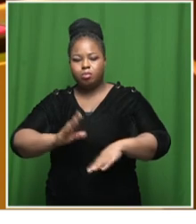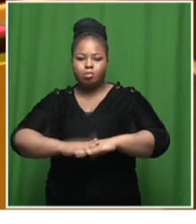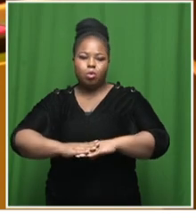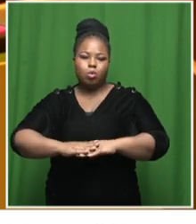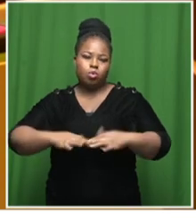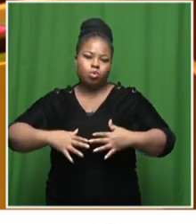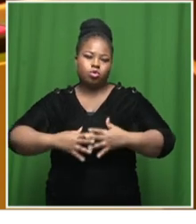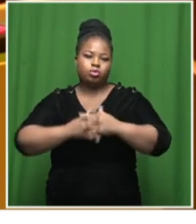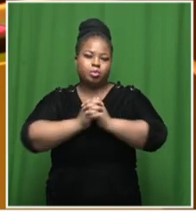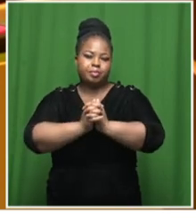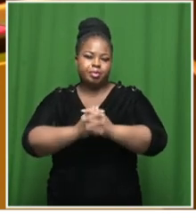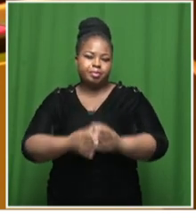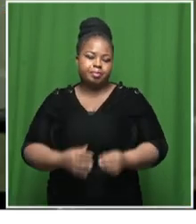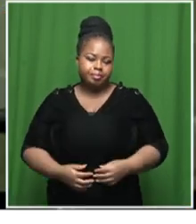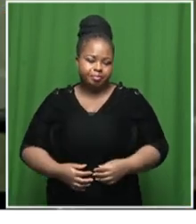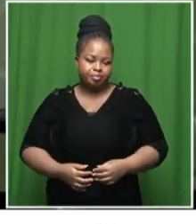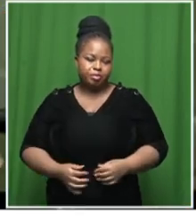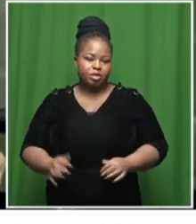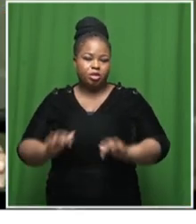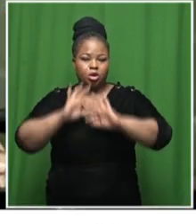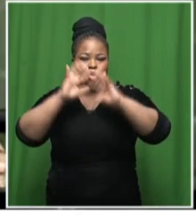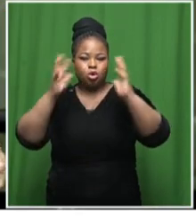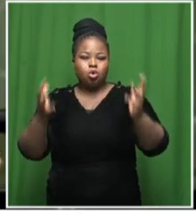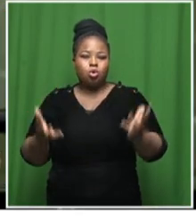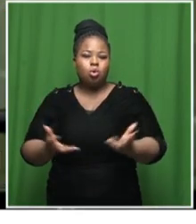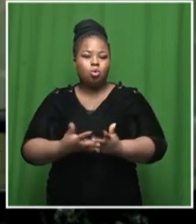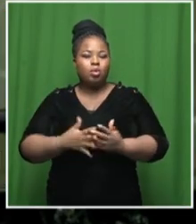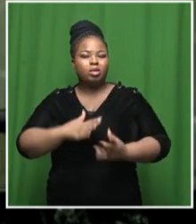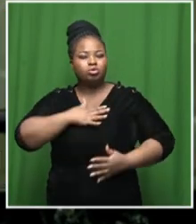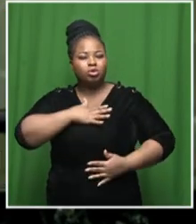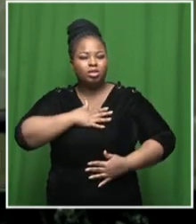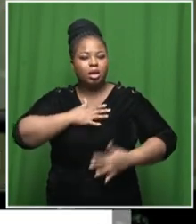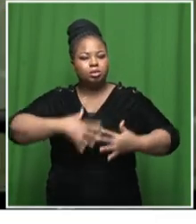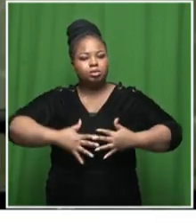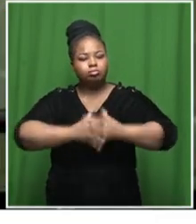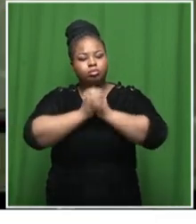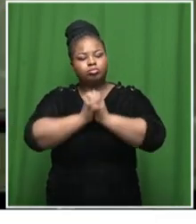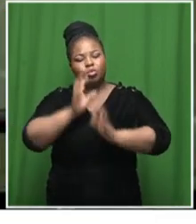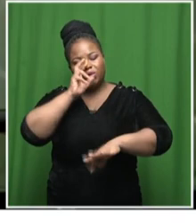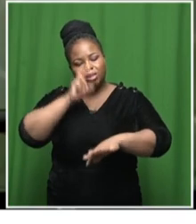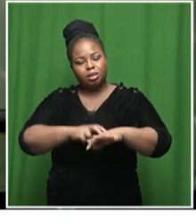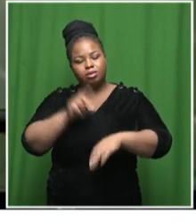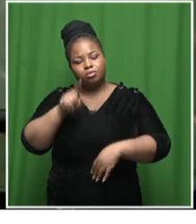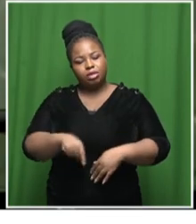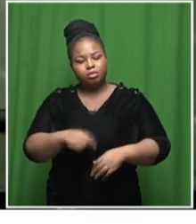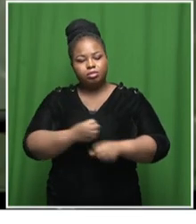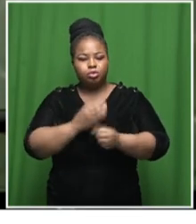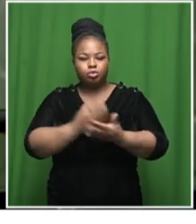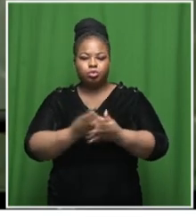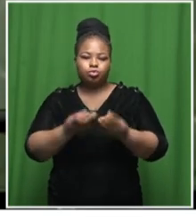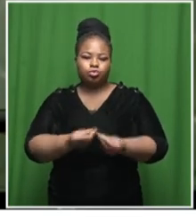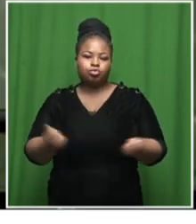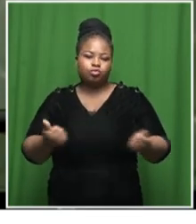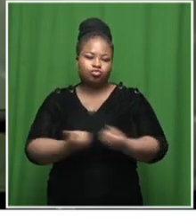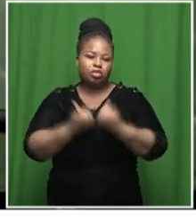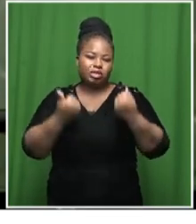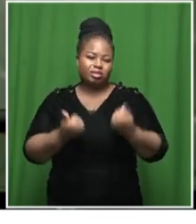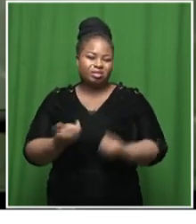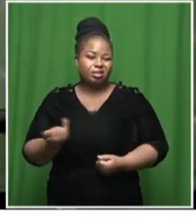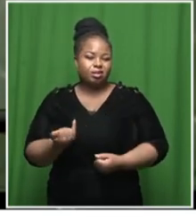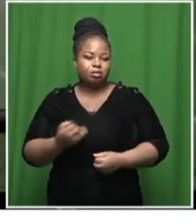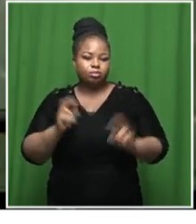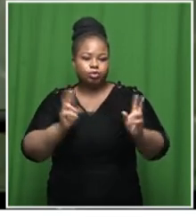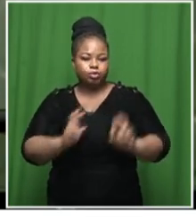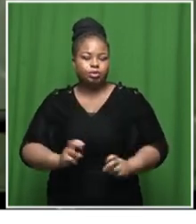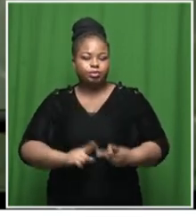of it global solidarity is also required to meet other pressing challenges such as